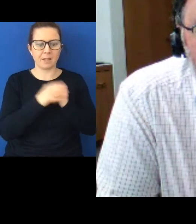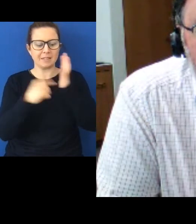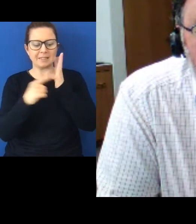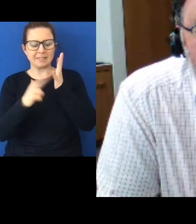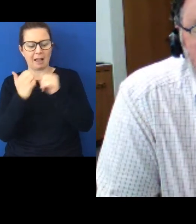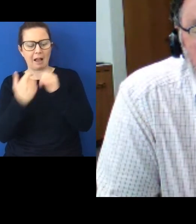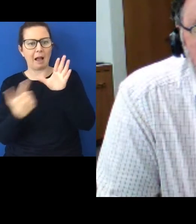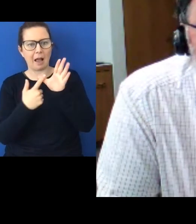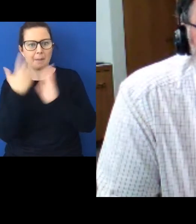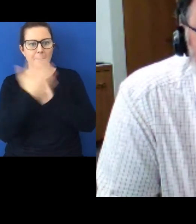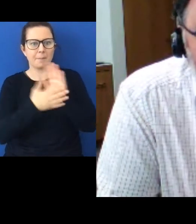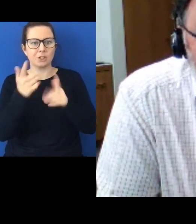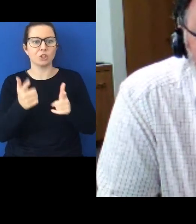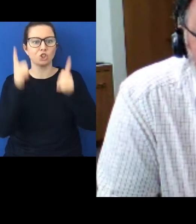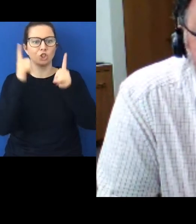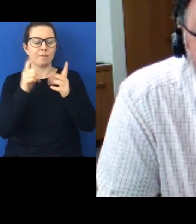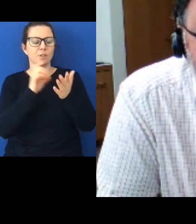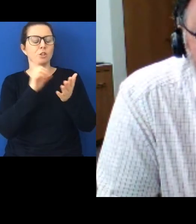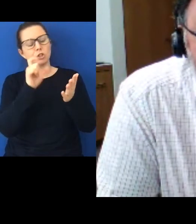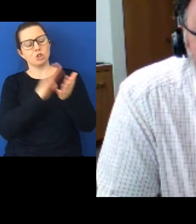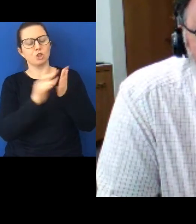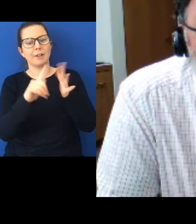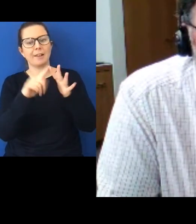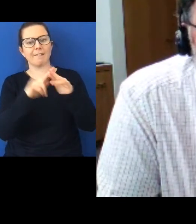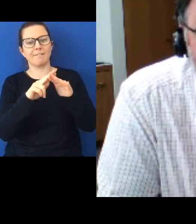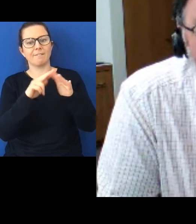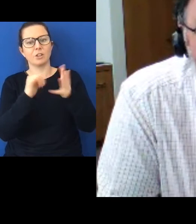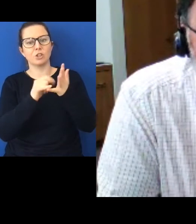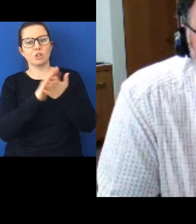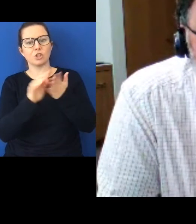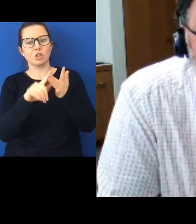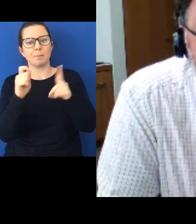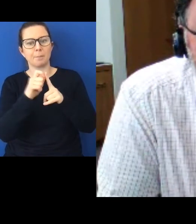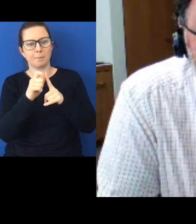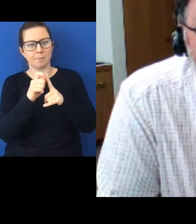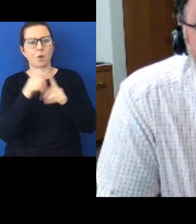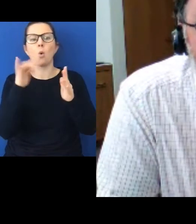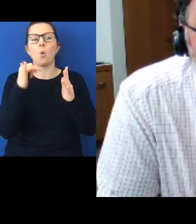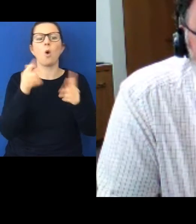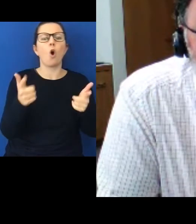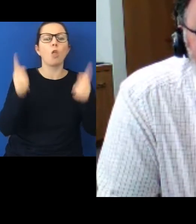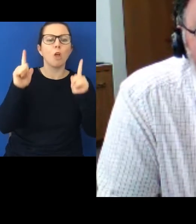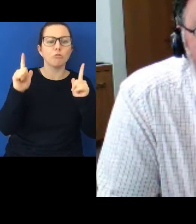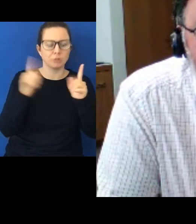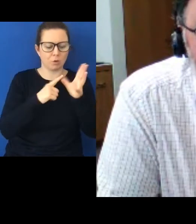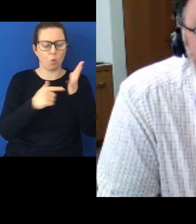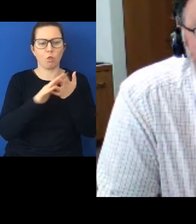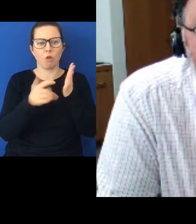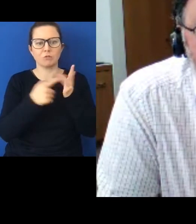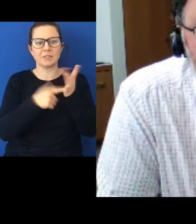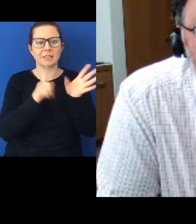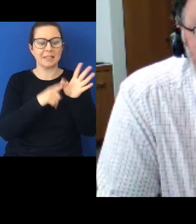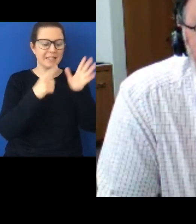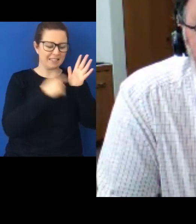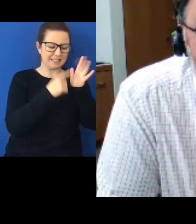Tanga means chiefship. Or you might say authority. Tino, at the front of it,